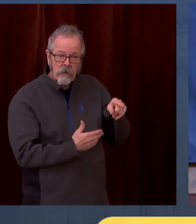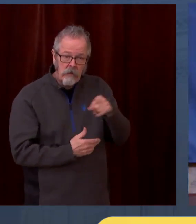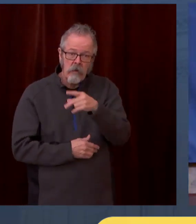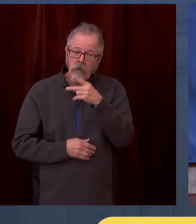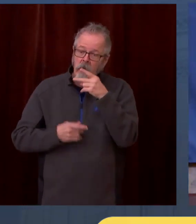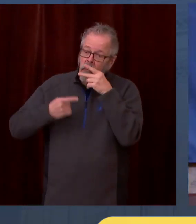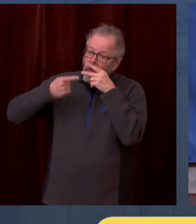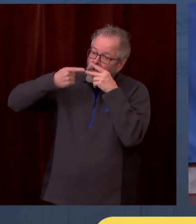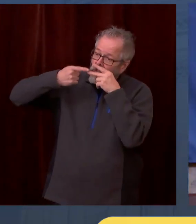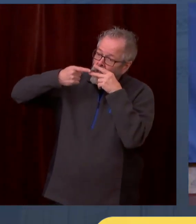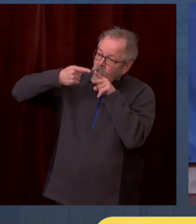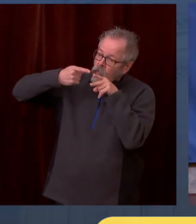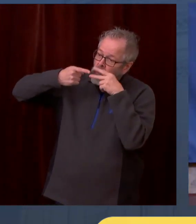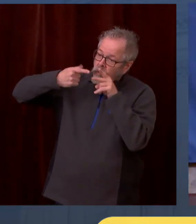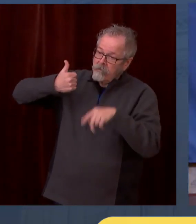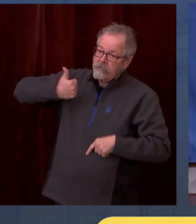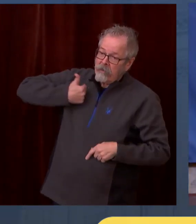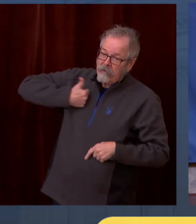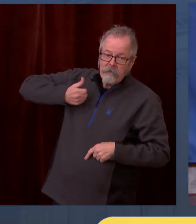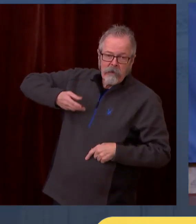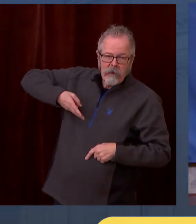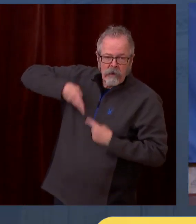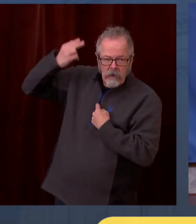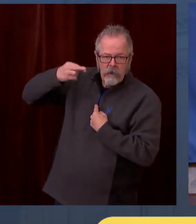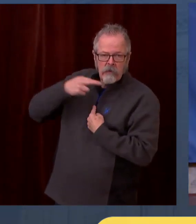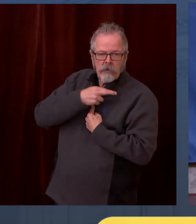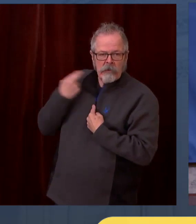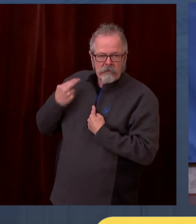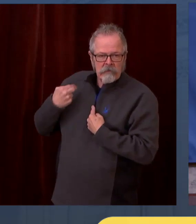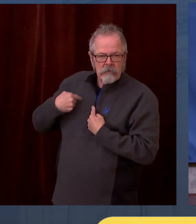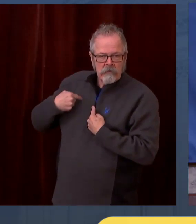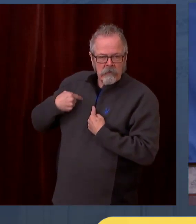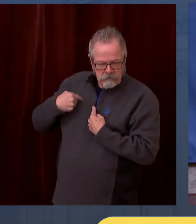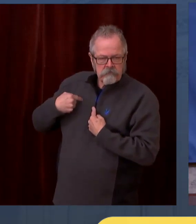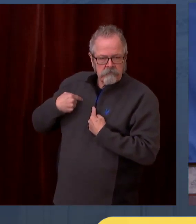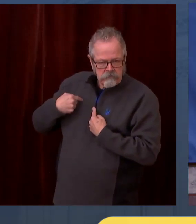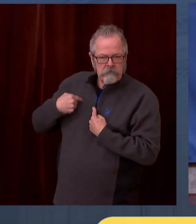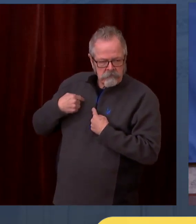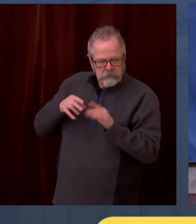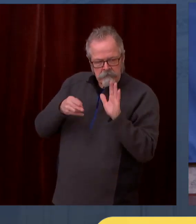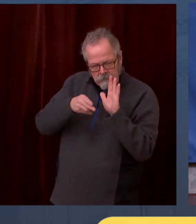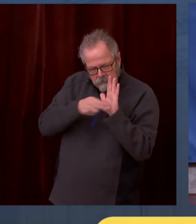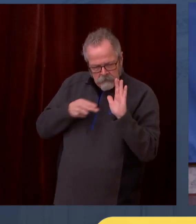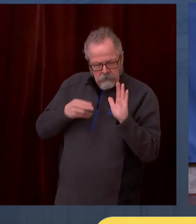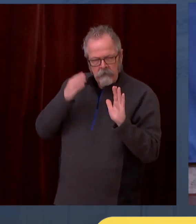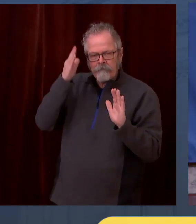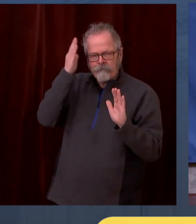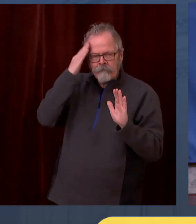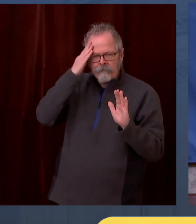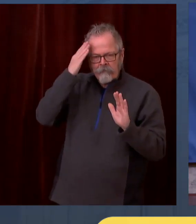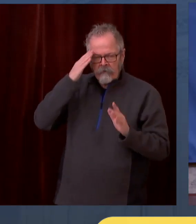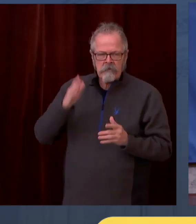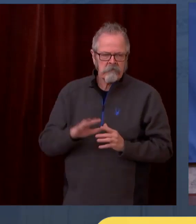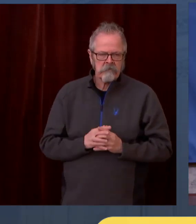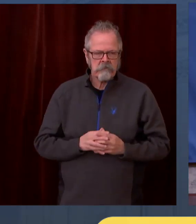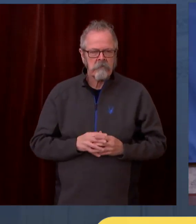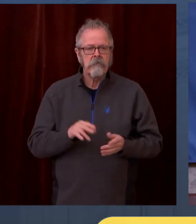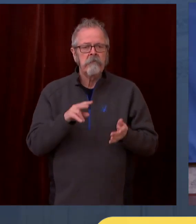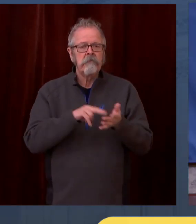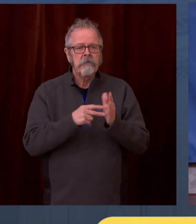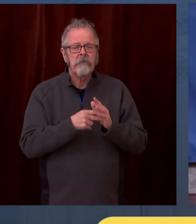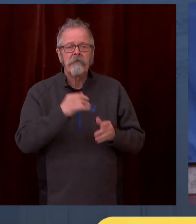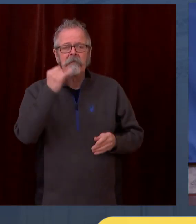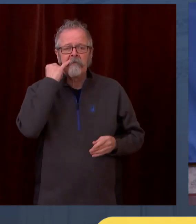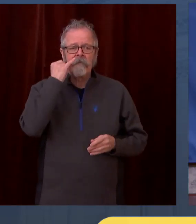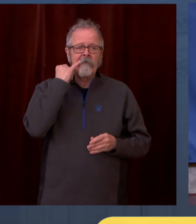As far as the prioritization, the reason we have prioritization is to save as many lives as